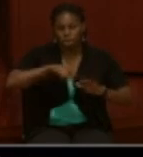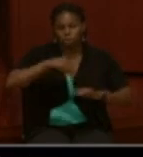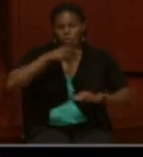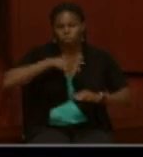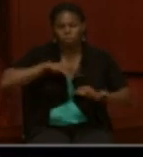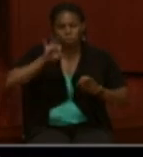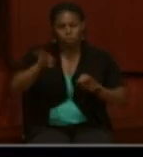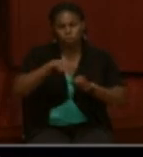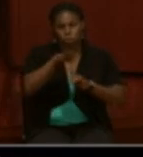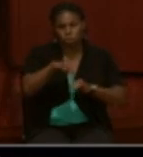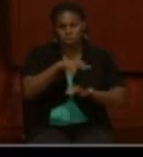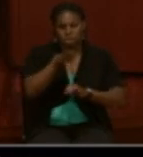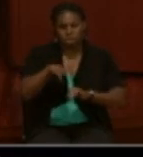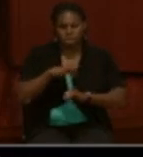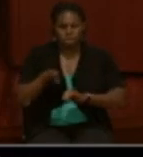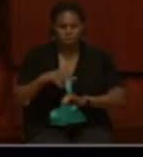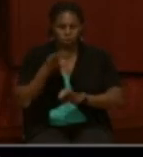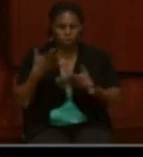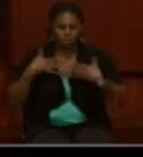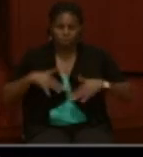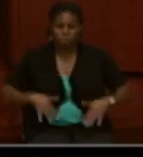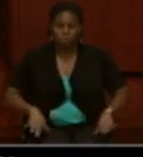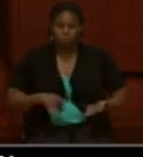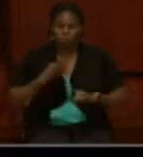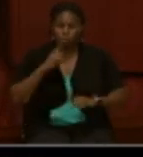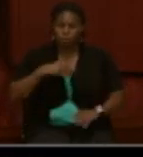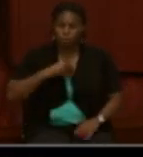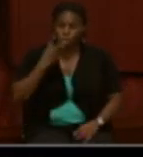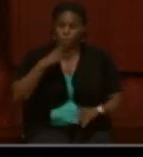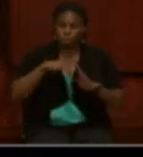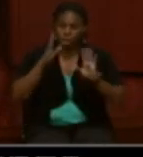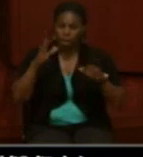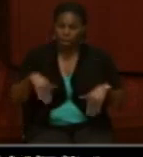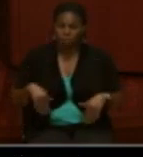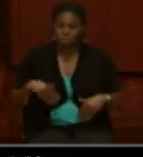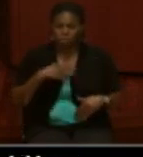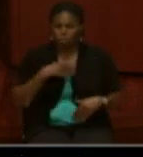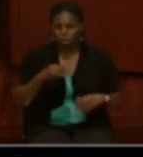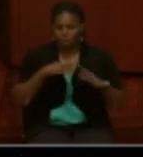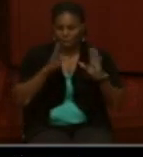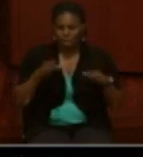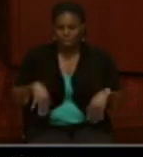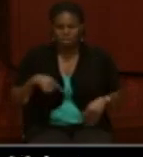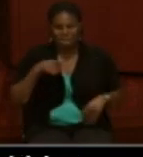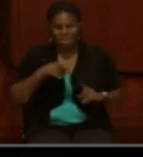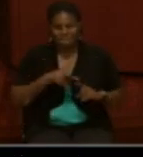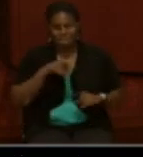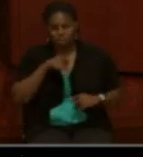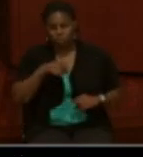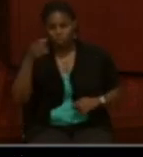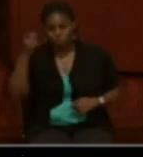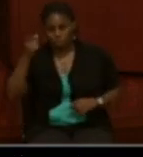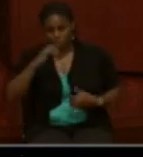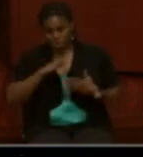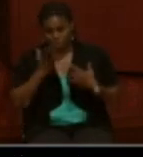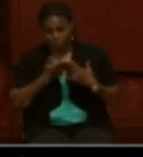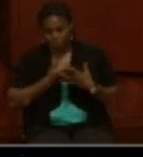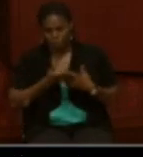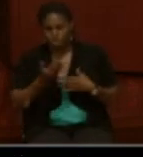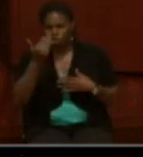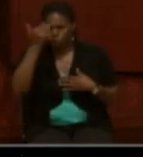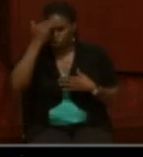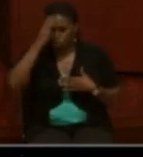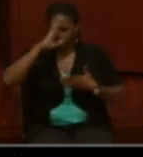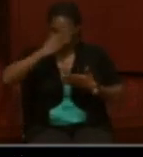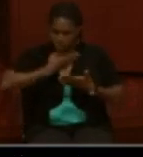for Mrs. Lincoln at the White House. This document is from her pension file. In this declaration of facts, she notes that her